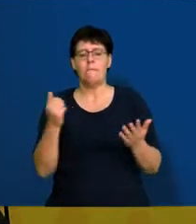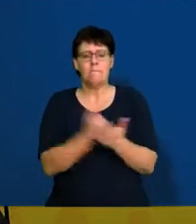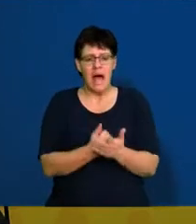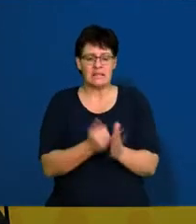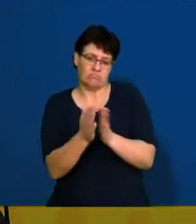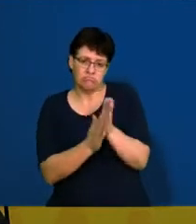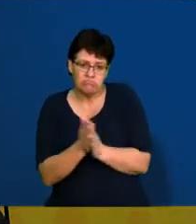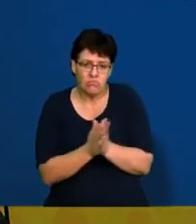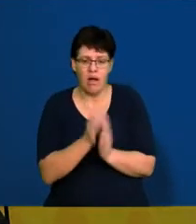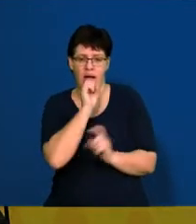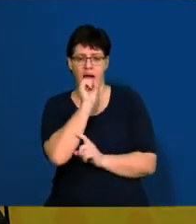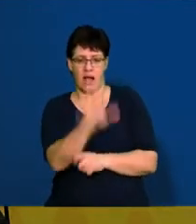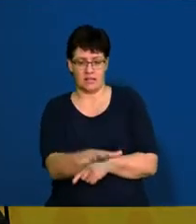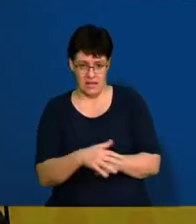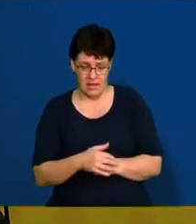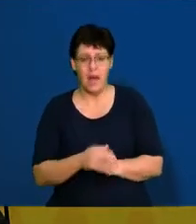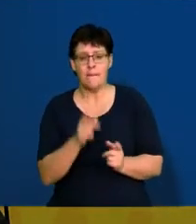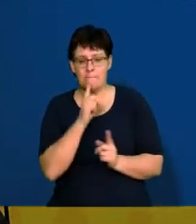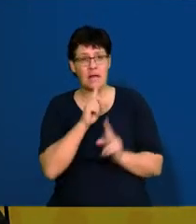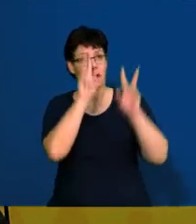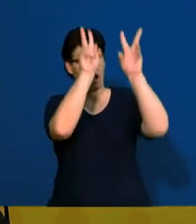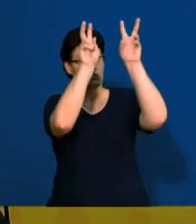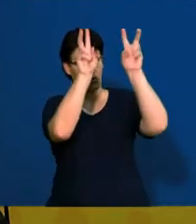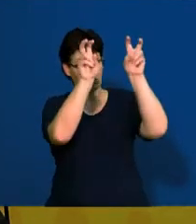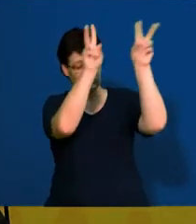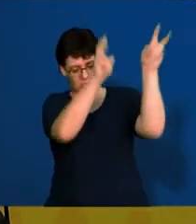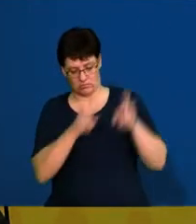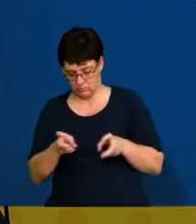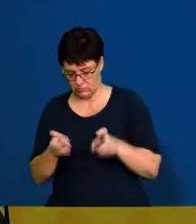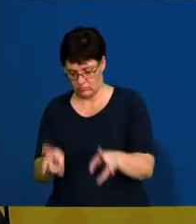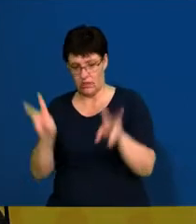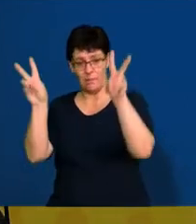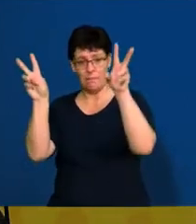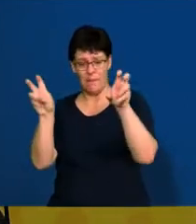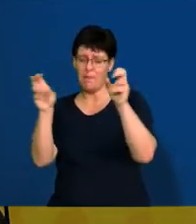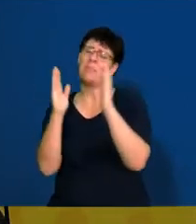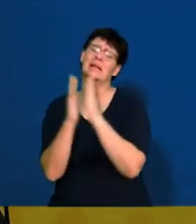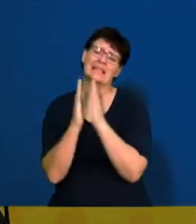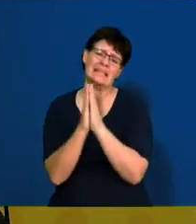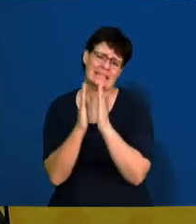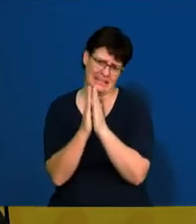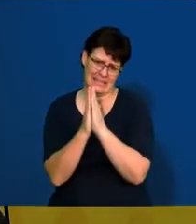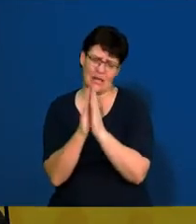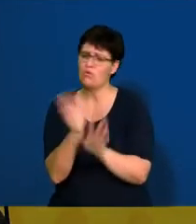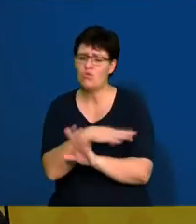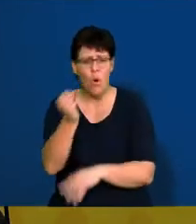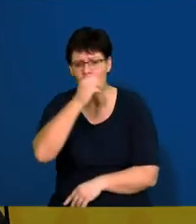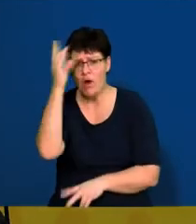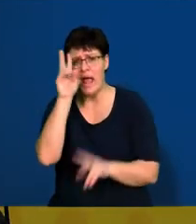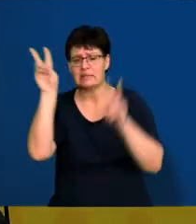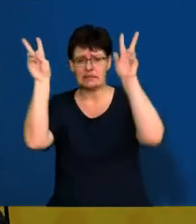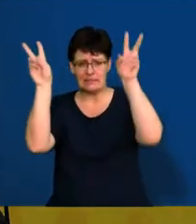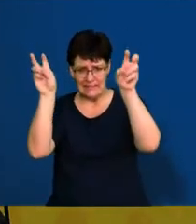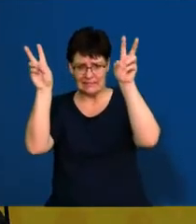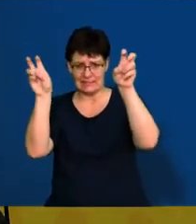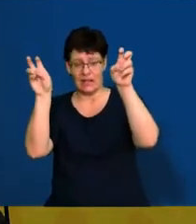you have to motivate your answer by quoting directly from the text. Please, please, whatever you do, do not forget